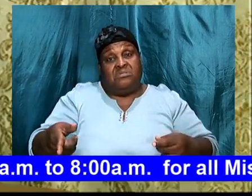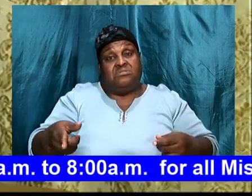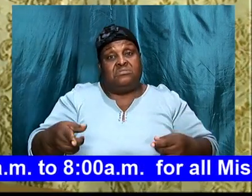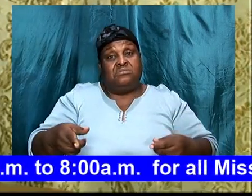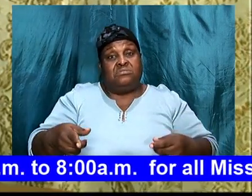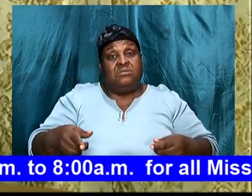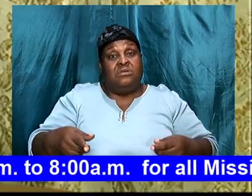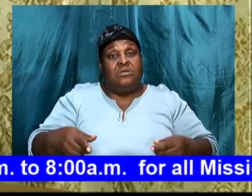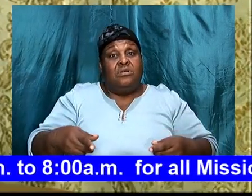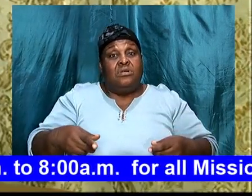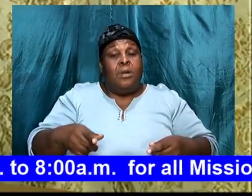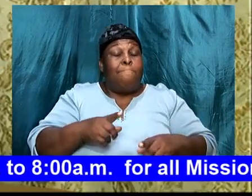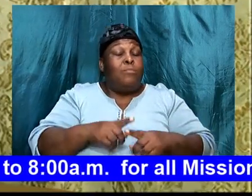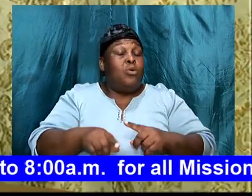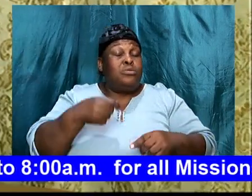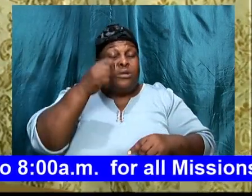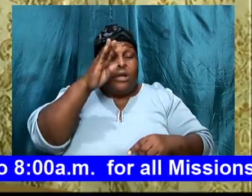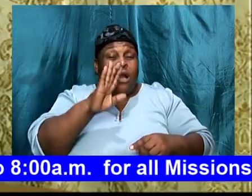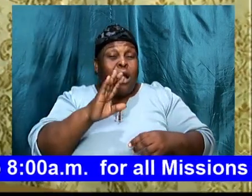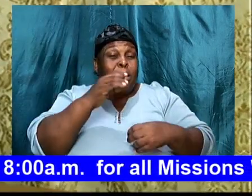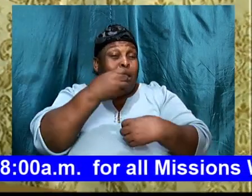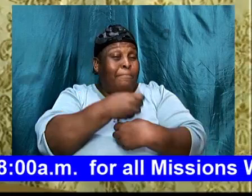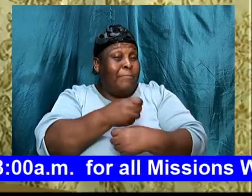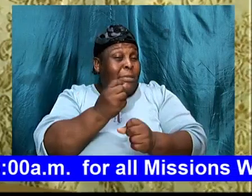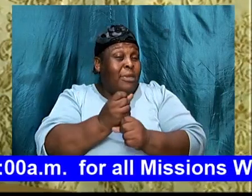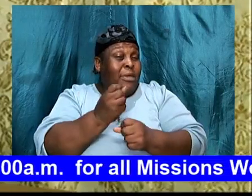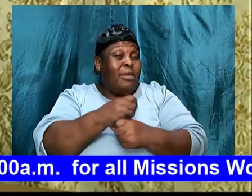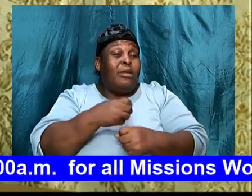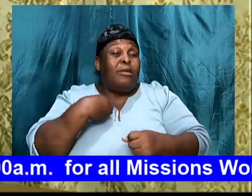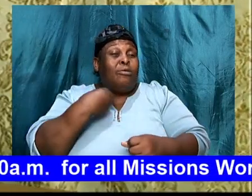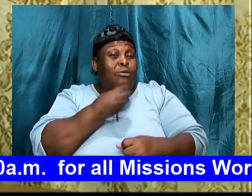but he allows us, to make, our own choice,